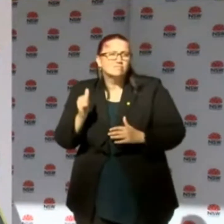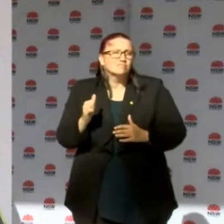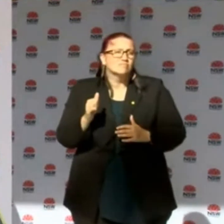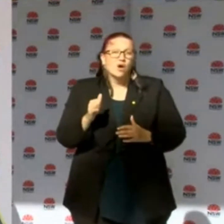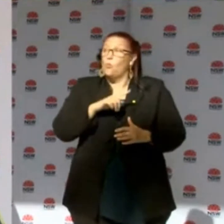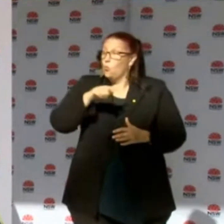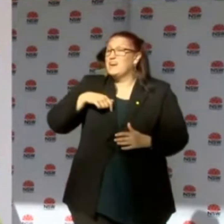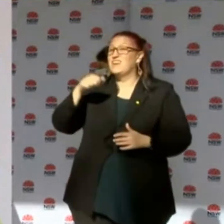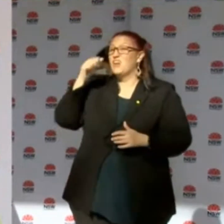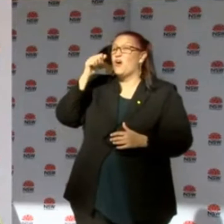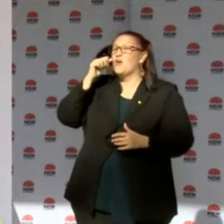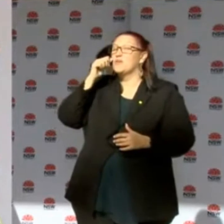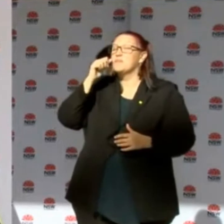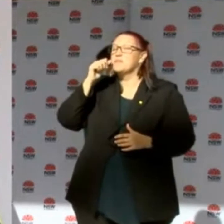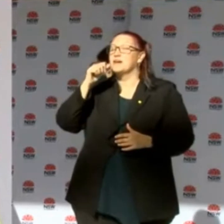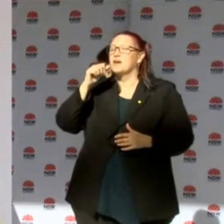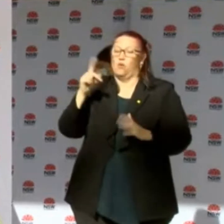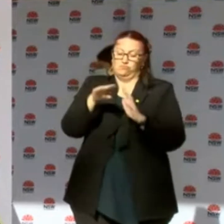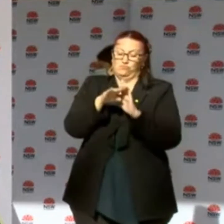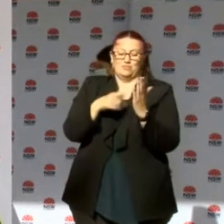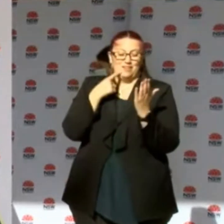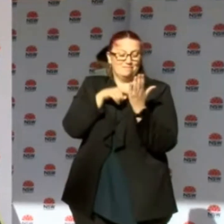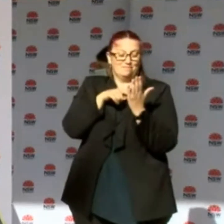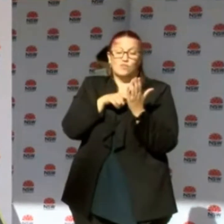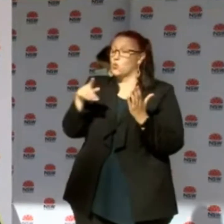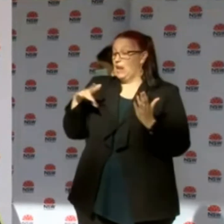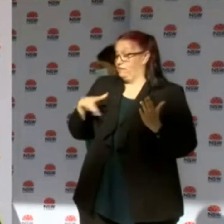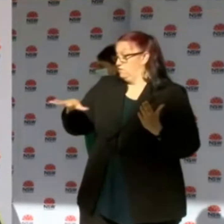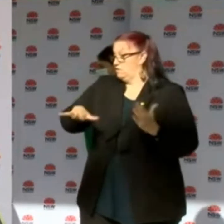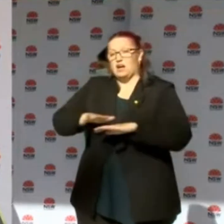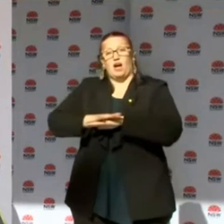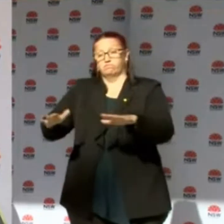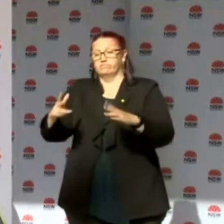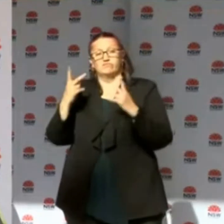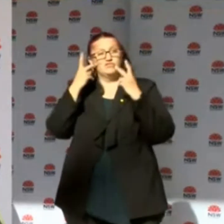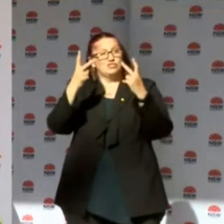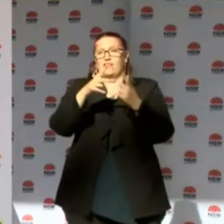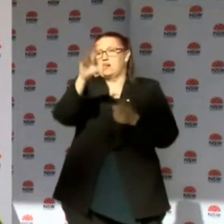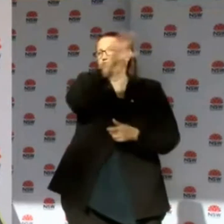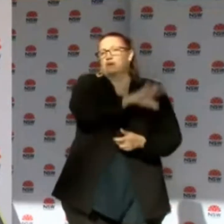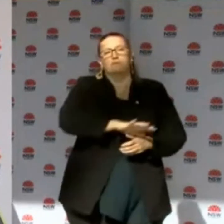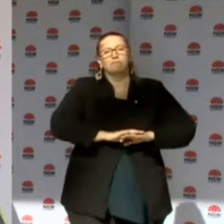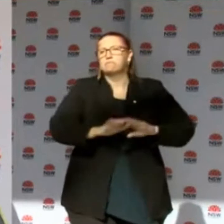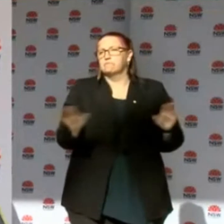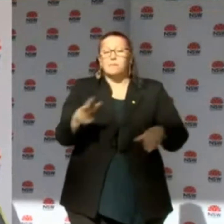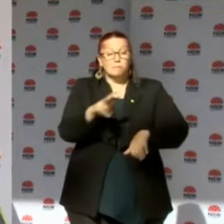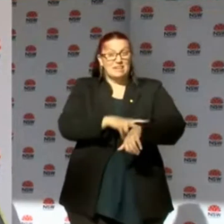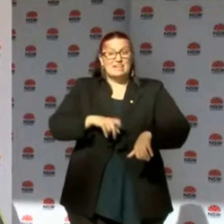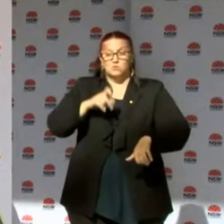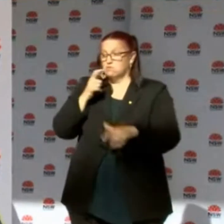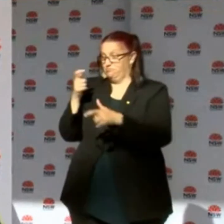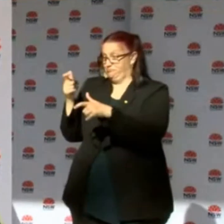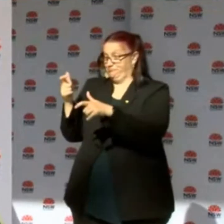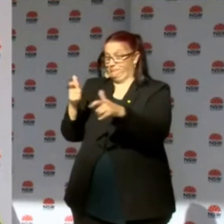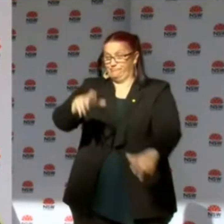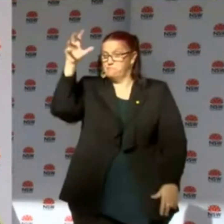are well aware of the order and what it says to people and what it commands them to do. And police will be out there enforcing that part